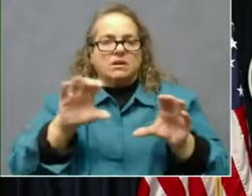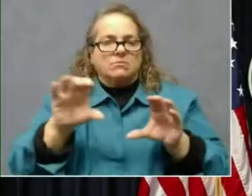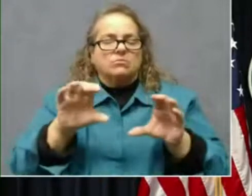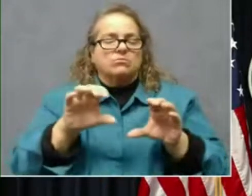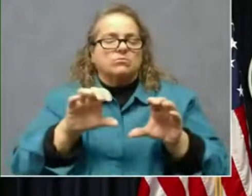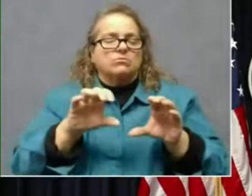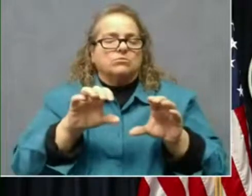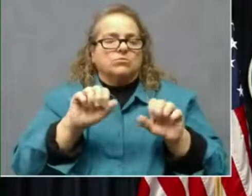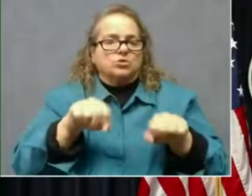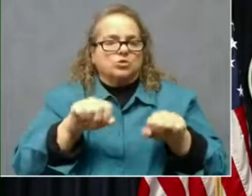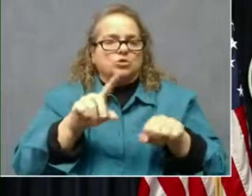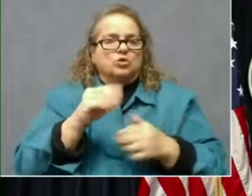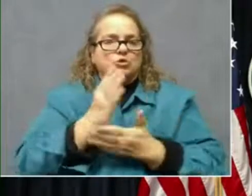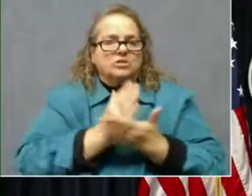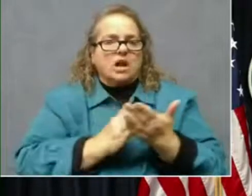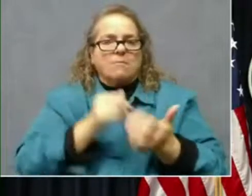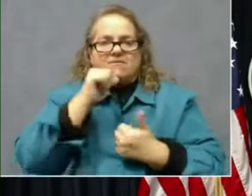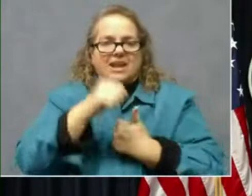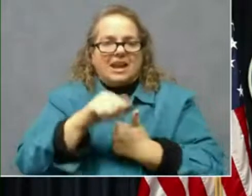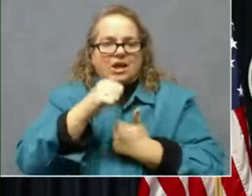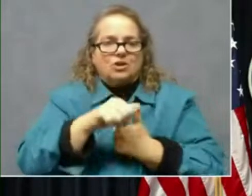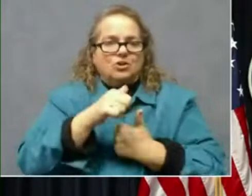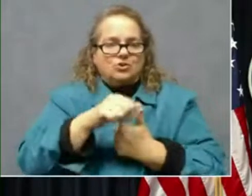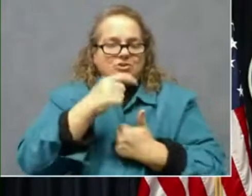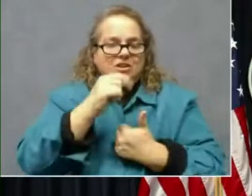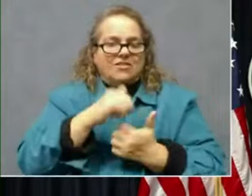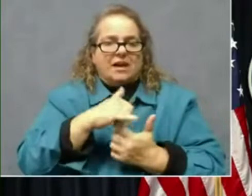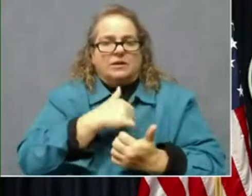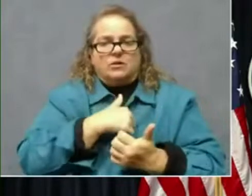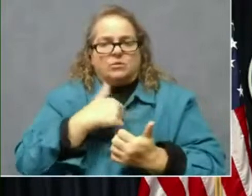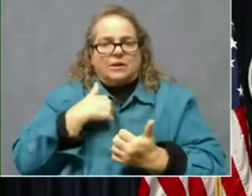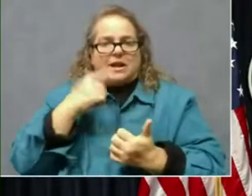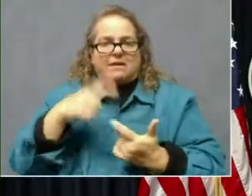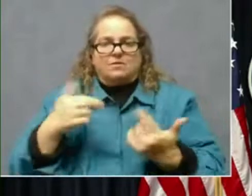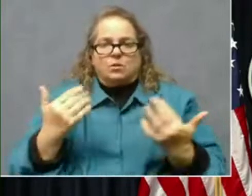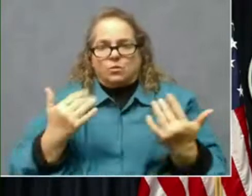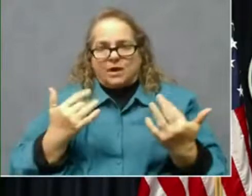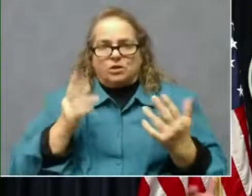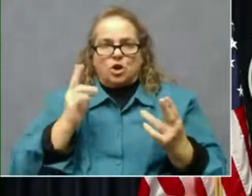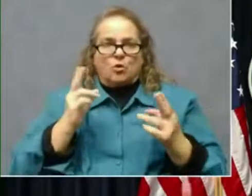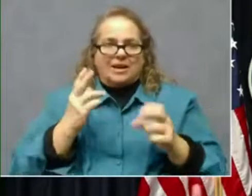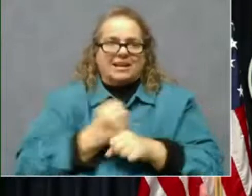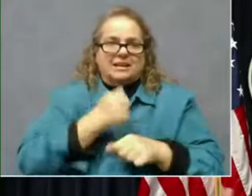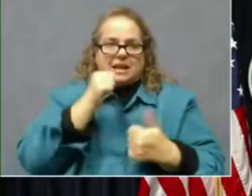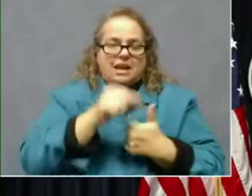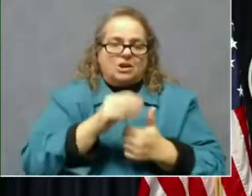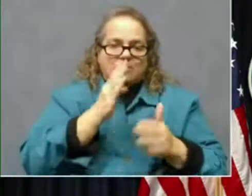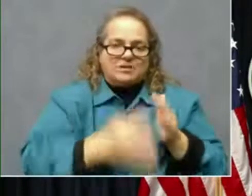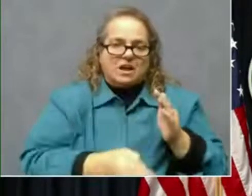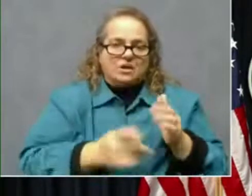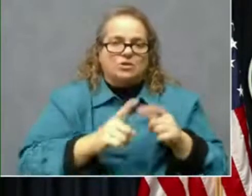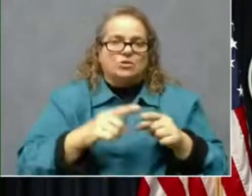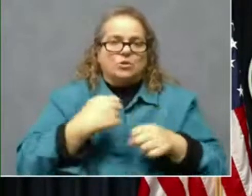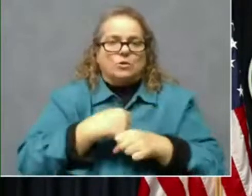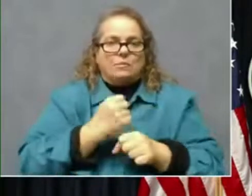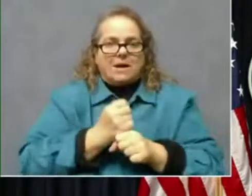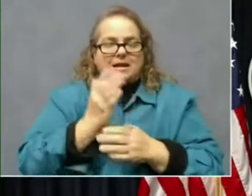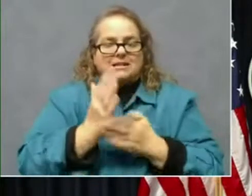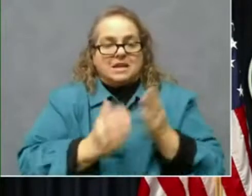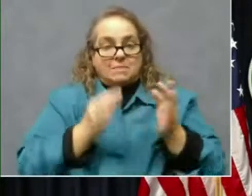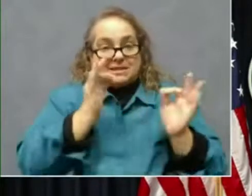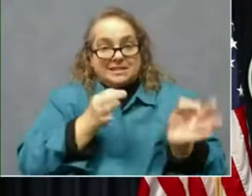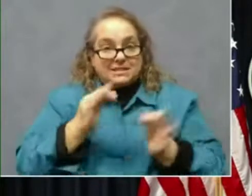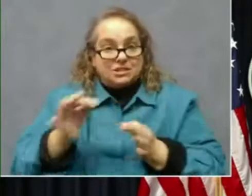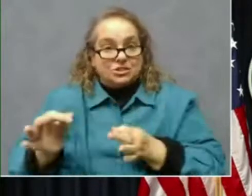letters that hold us back that makes some adjudication and then move it